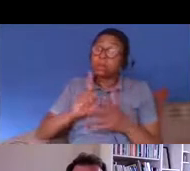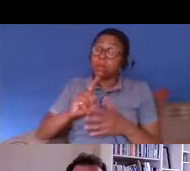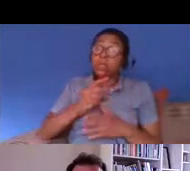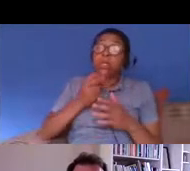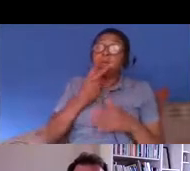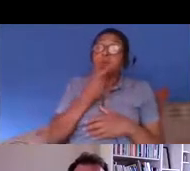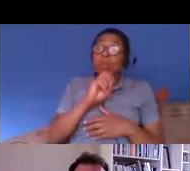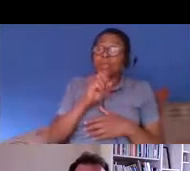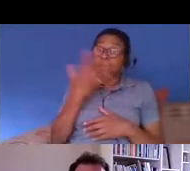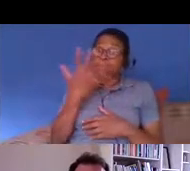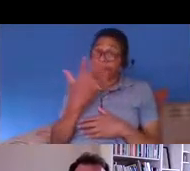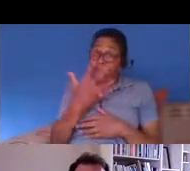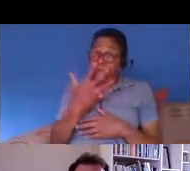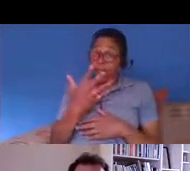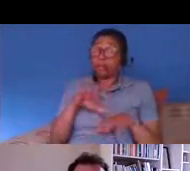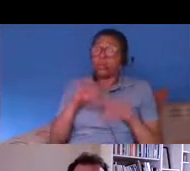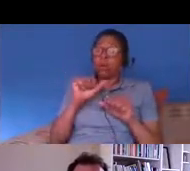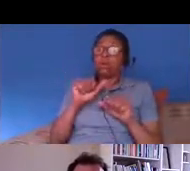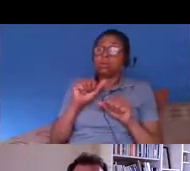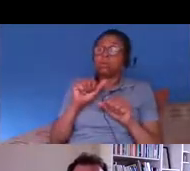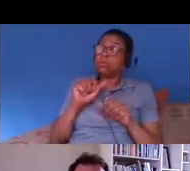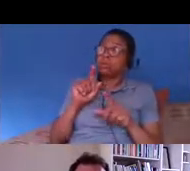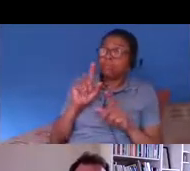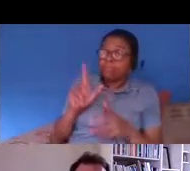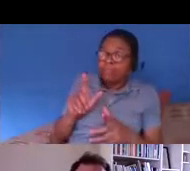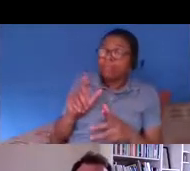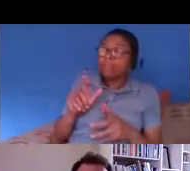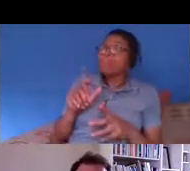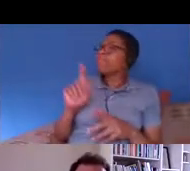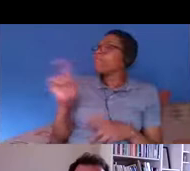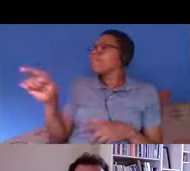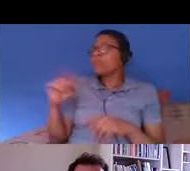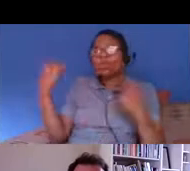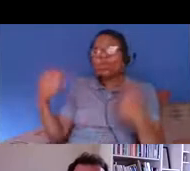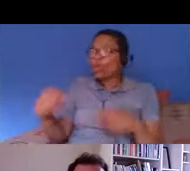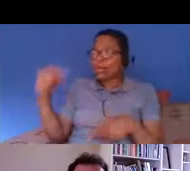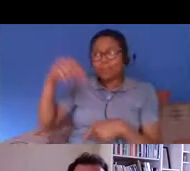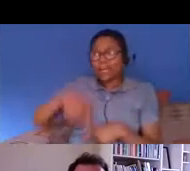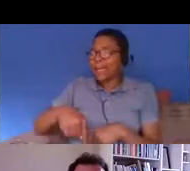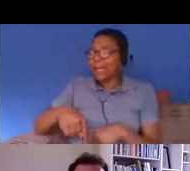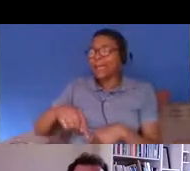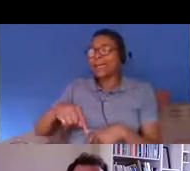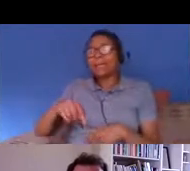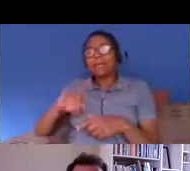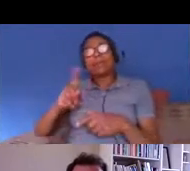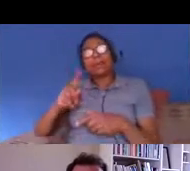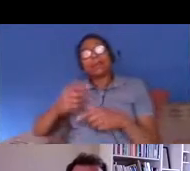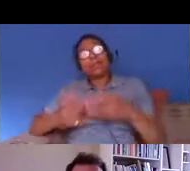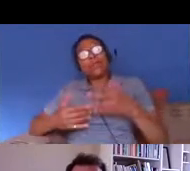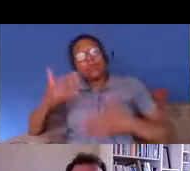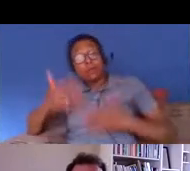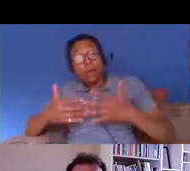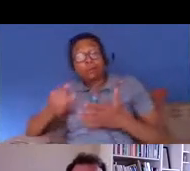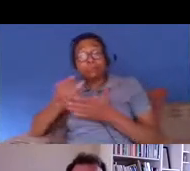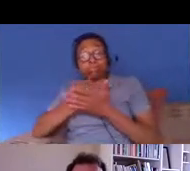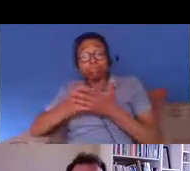effective but with pretty dire consequences which were eminently predictable and it means that while emergency